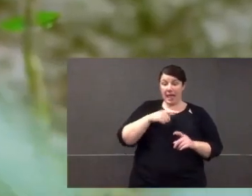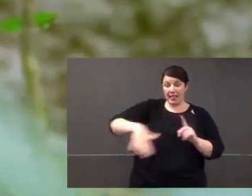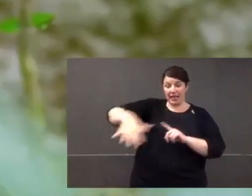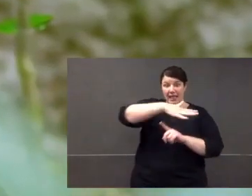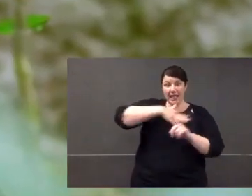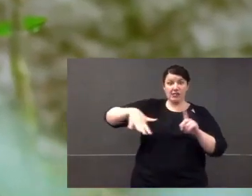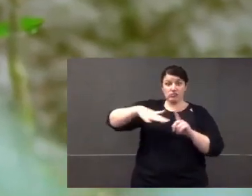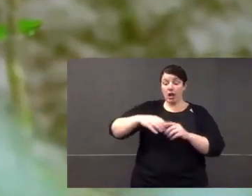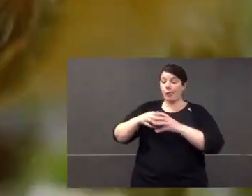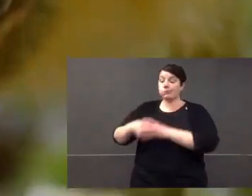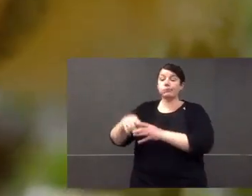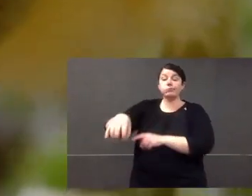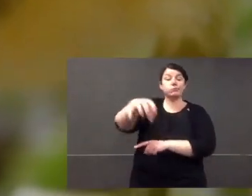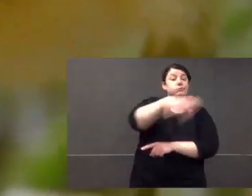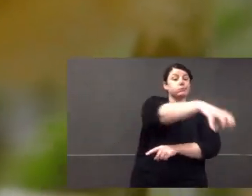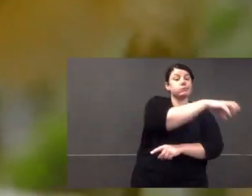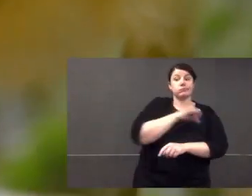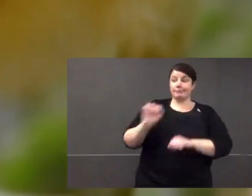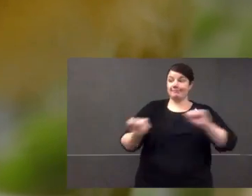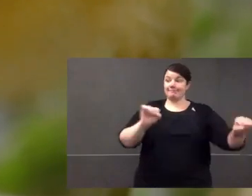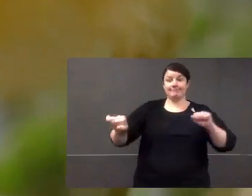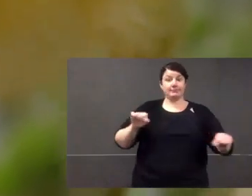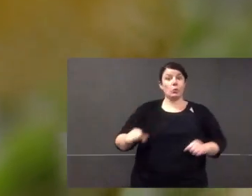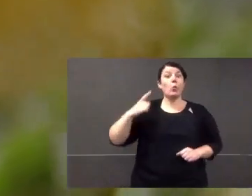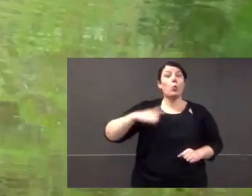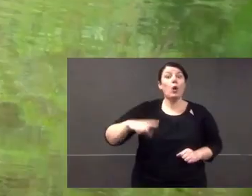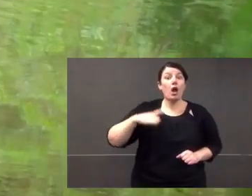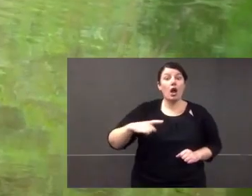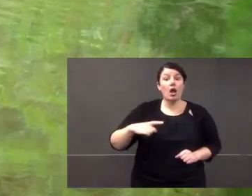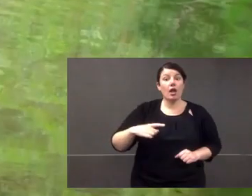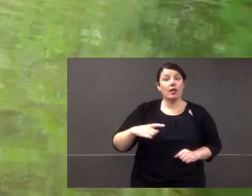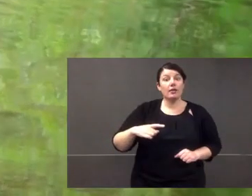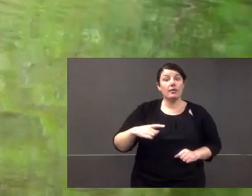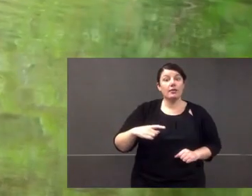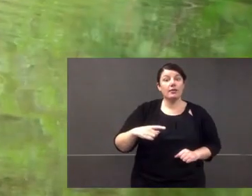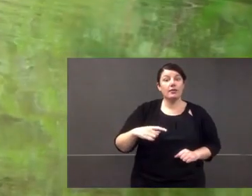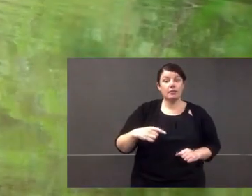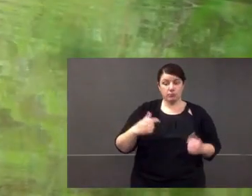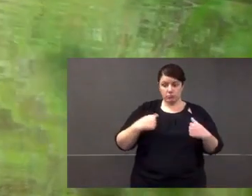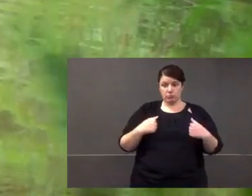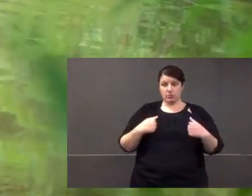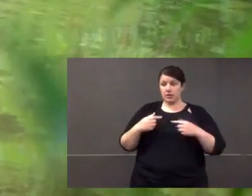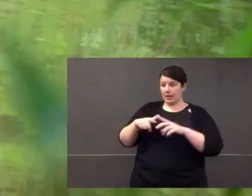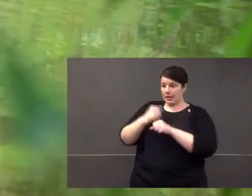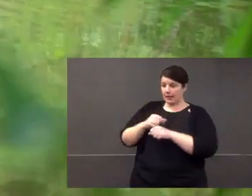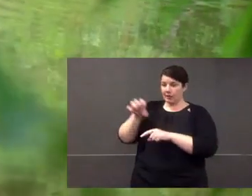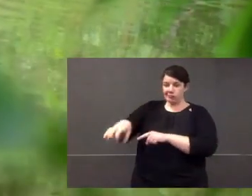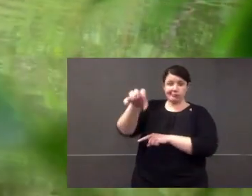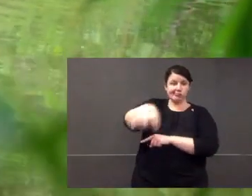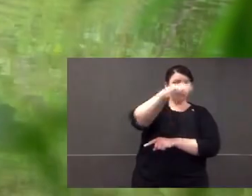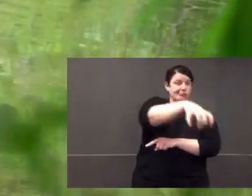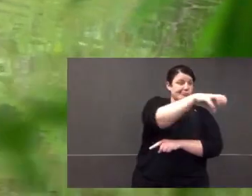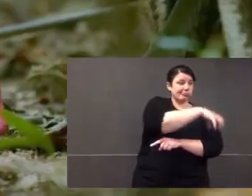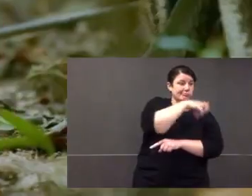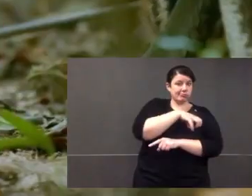have five or seven different males in an area and she lays eggs in each of their nests. They do that because for